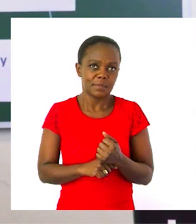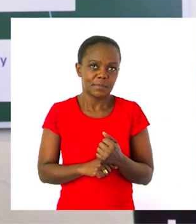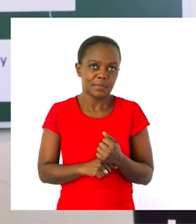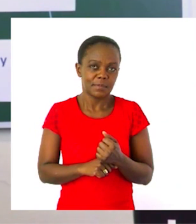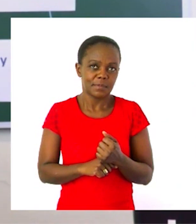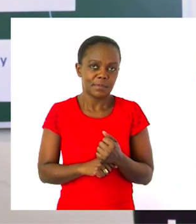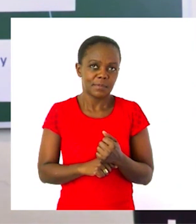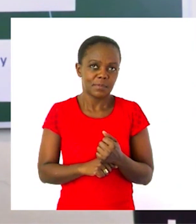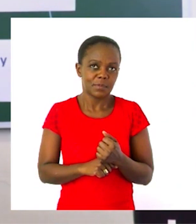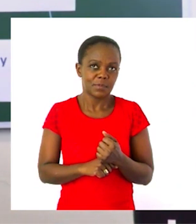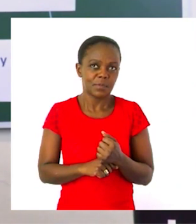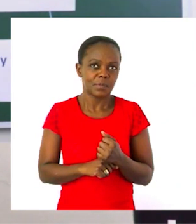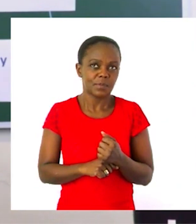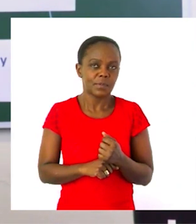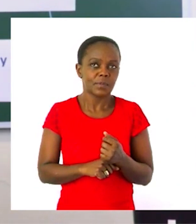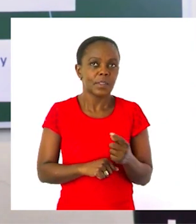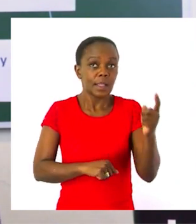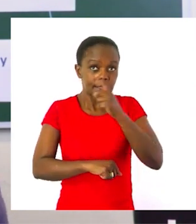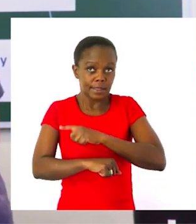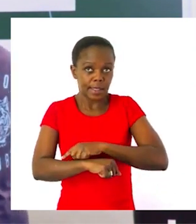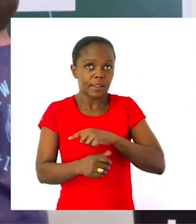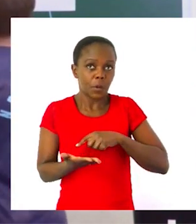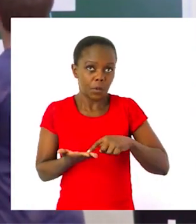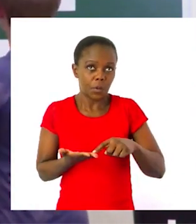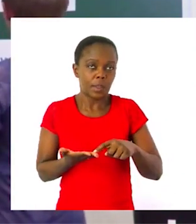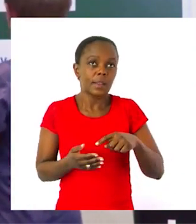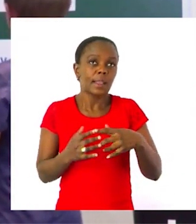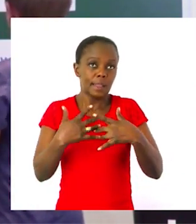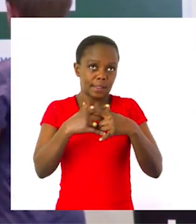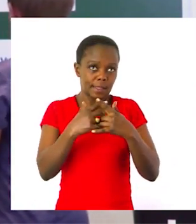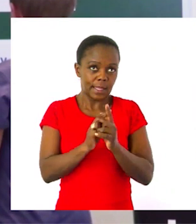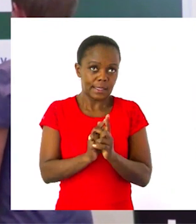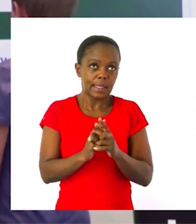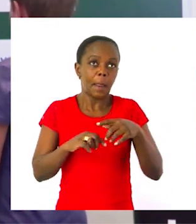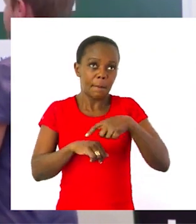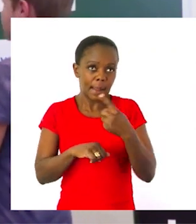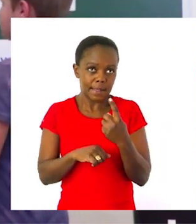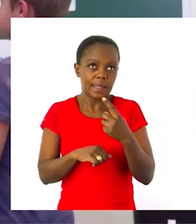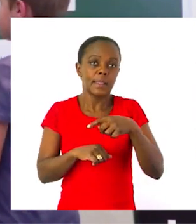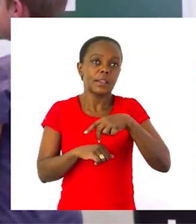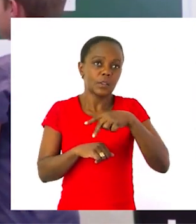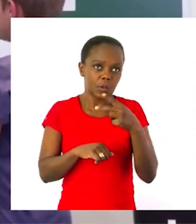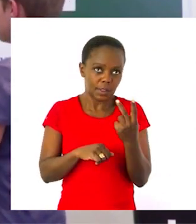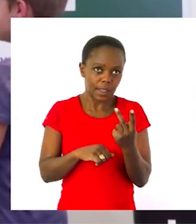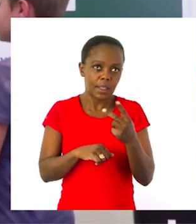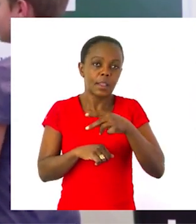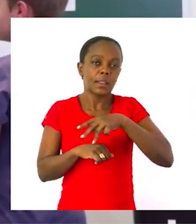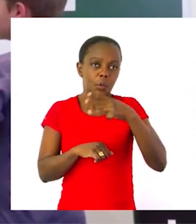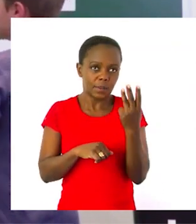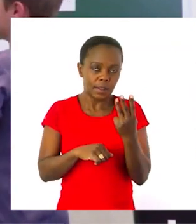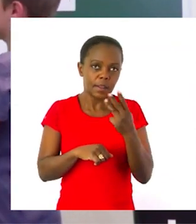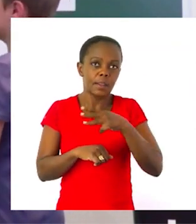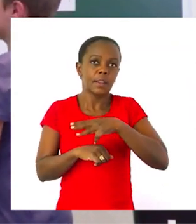So the days of the week that we have are Sunday, Monday, Tuesday, Tuesday,